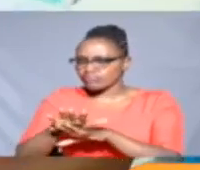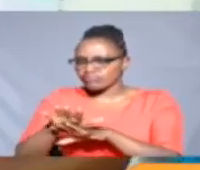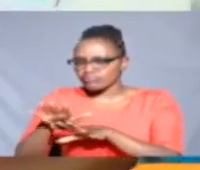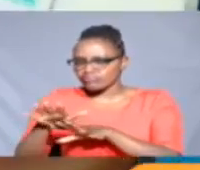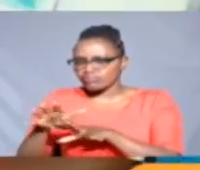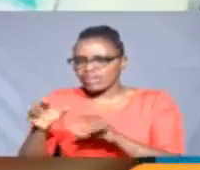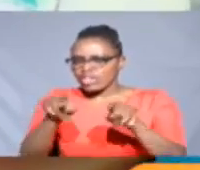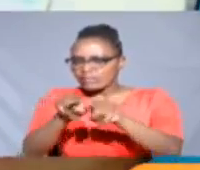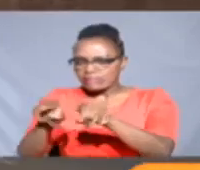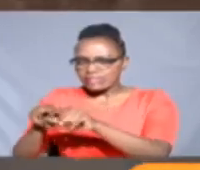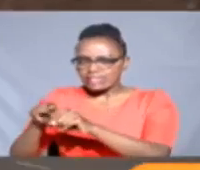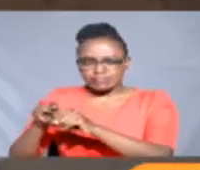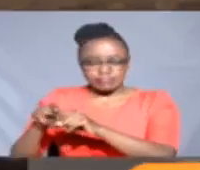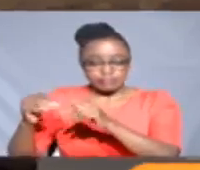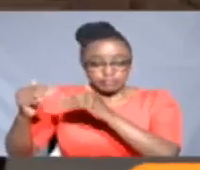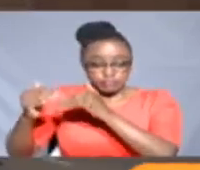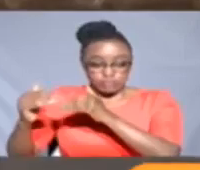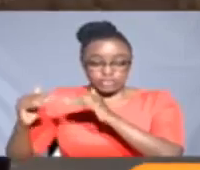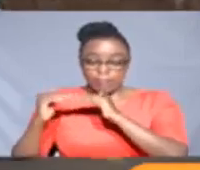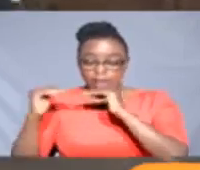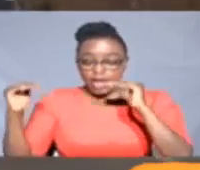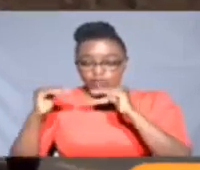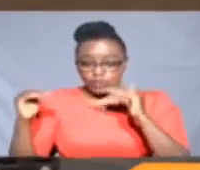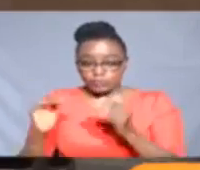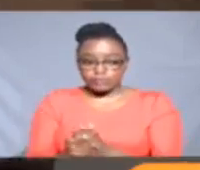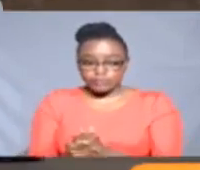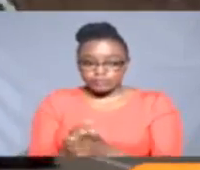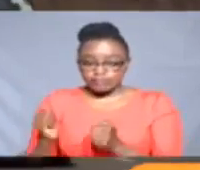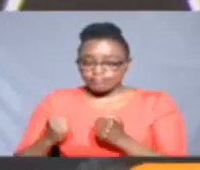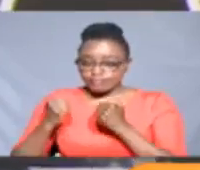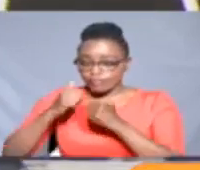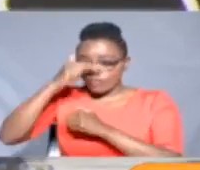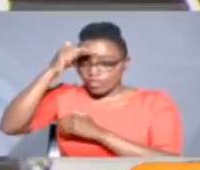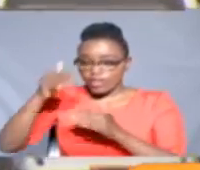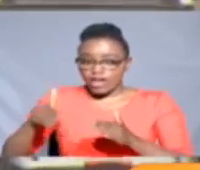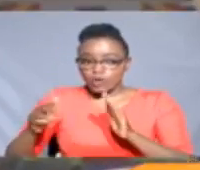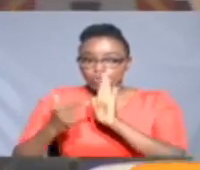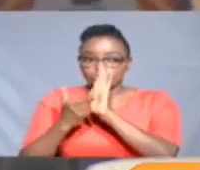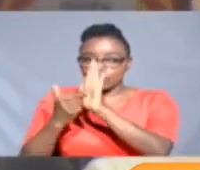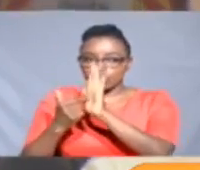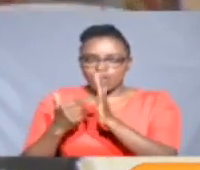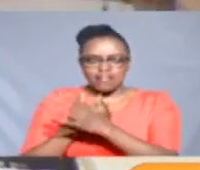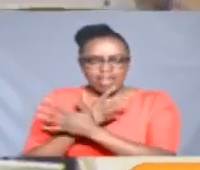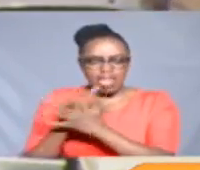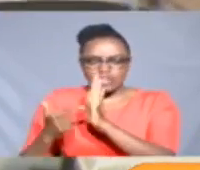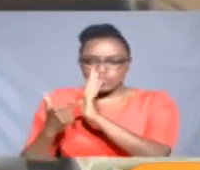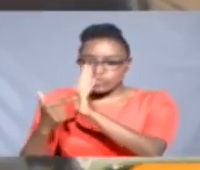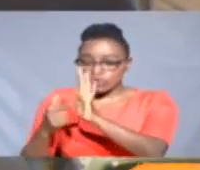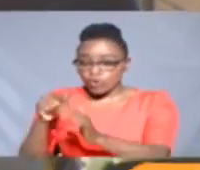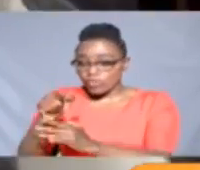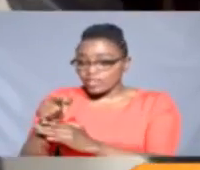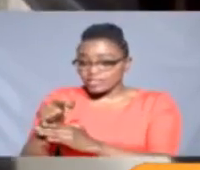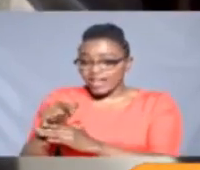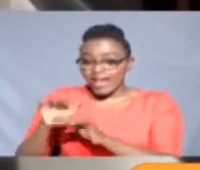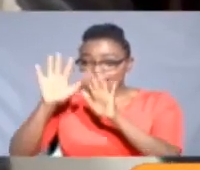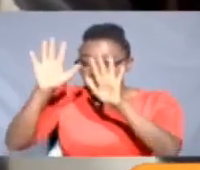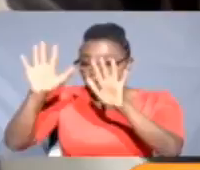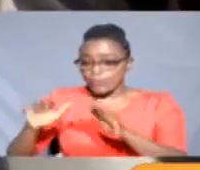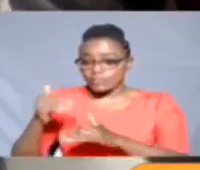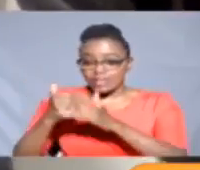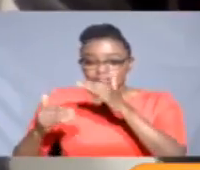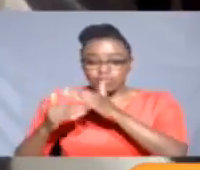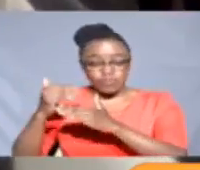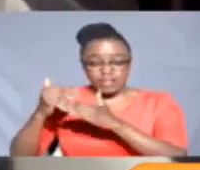are almost at the same level. A drive along Thika Road shows no signs of this key infrastructure